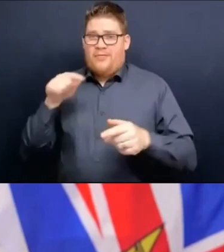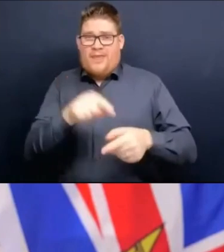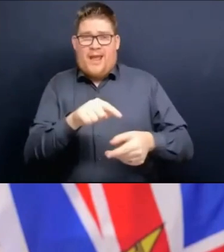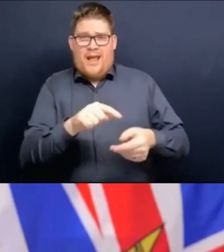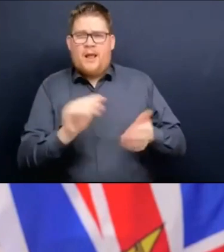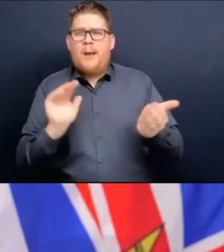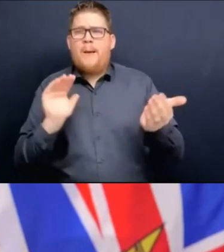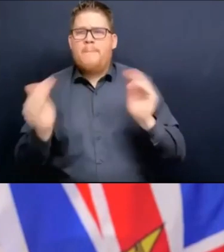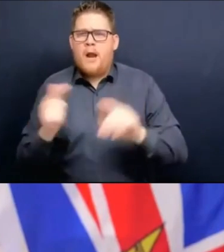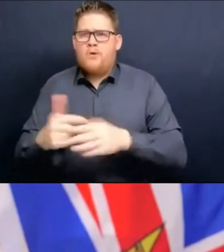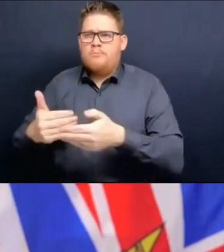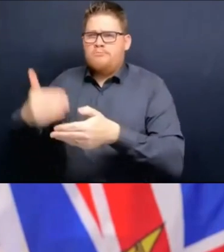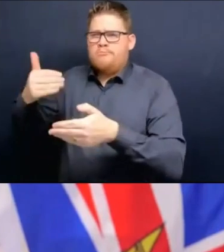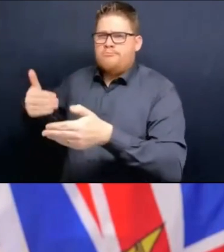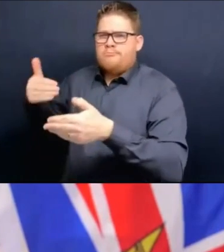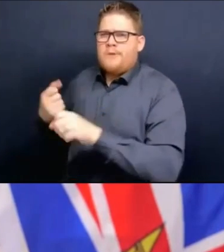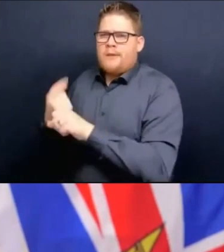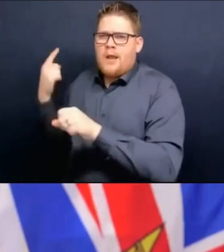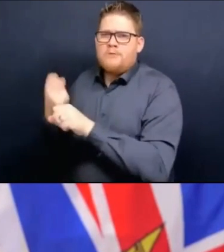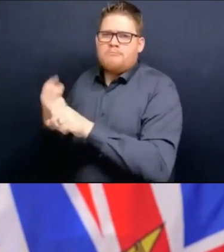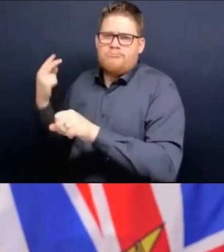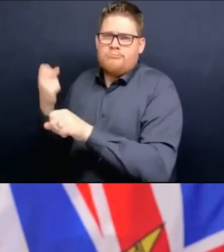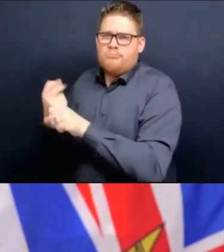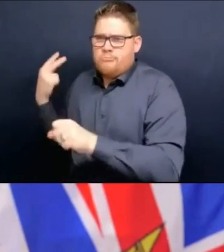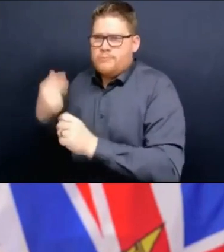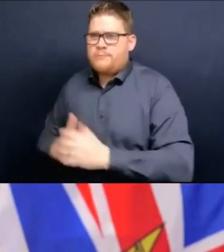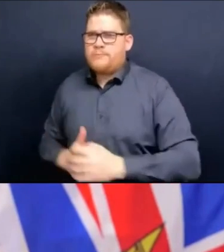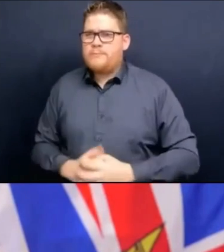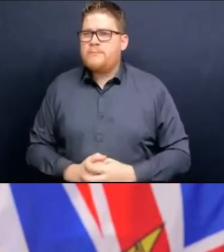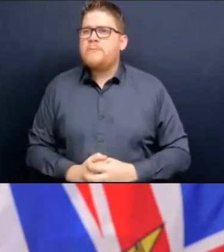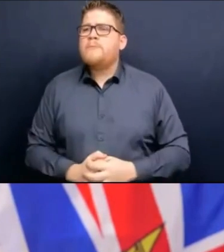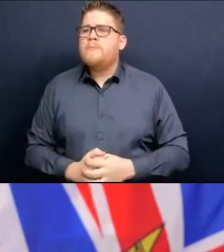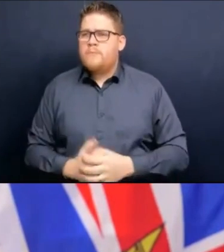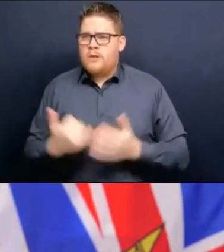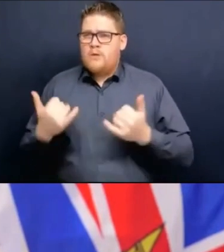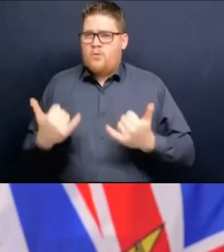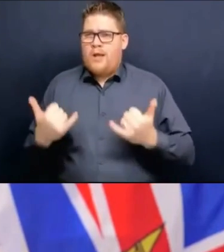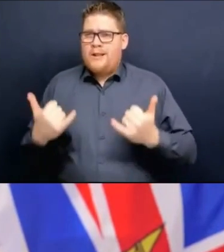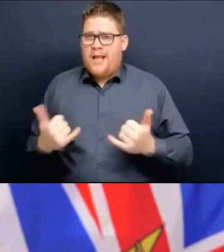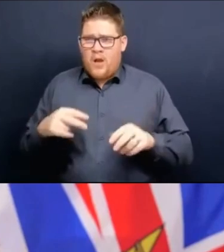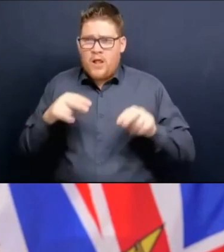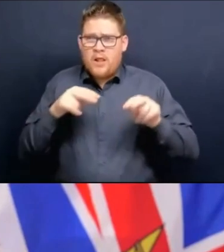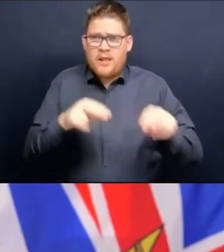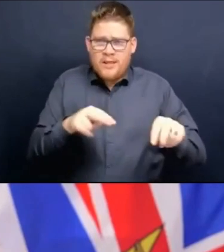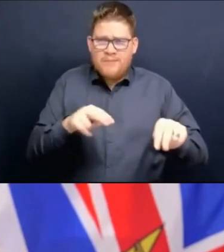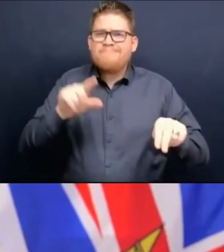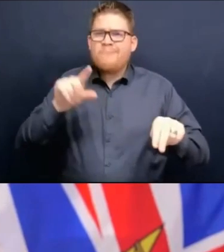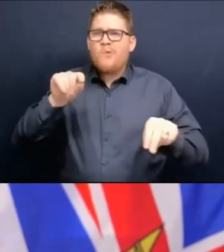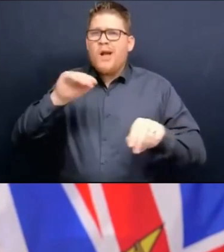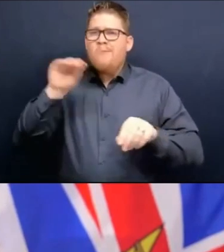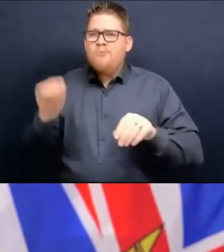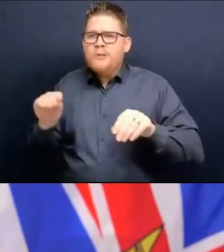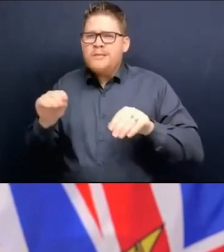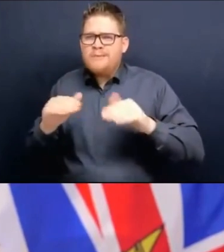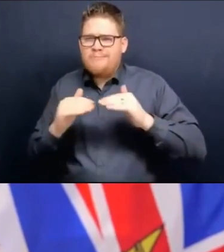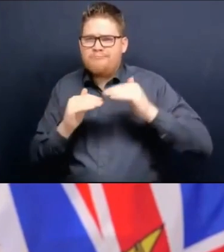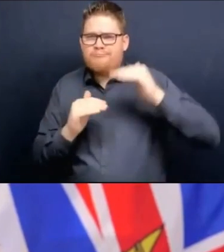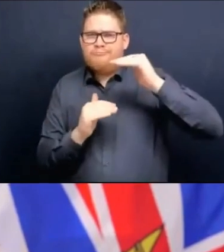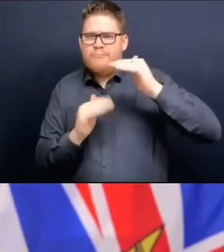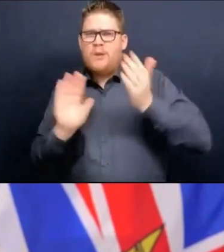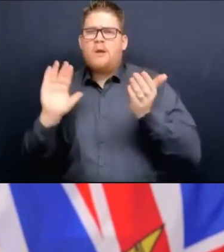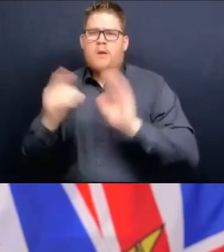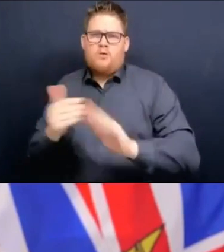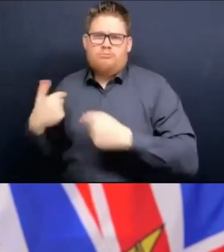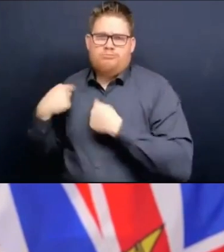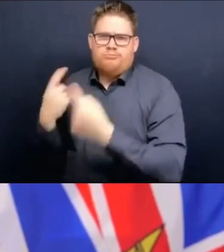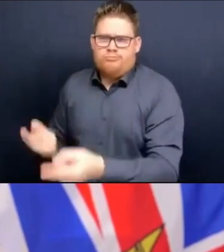it's come down to about 20% higher. And now here's our surgical renewal update. Health authorities report